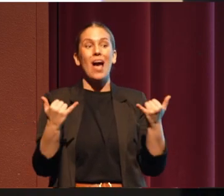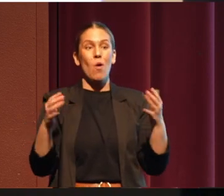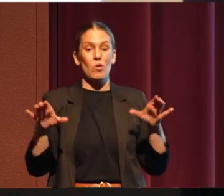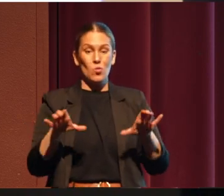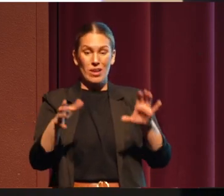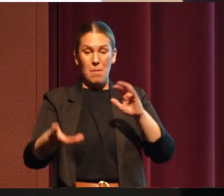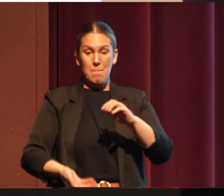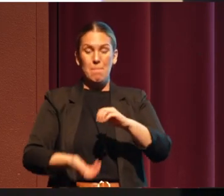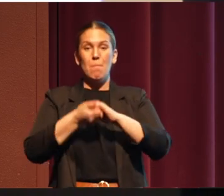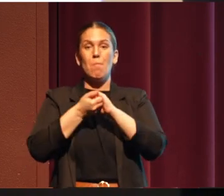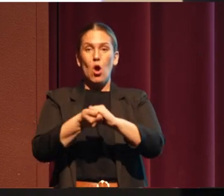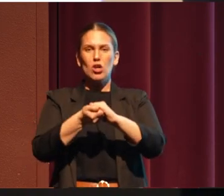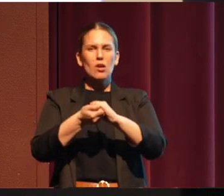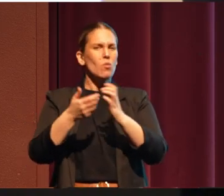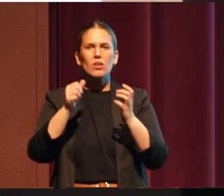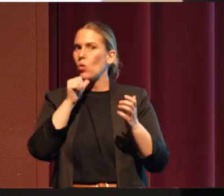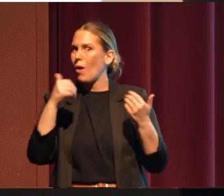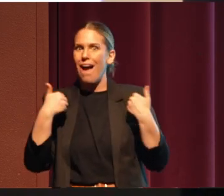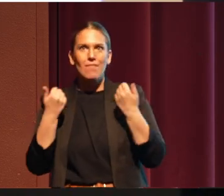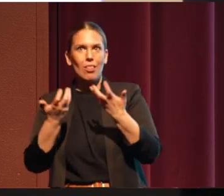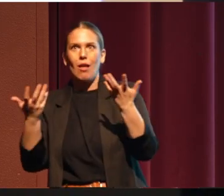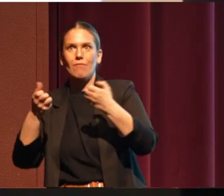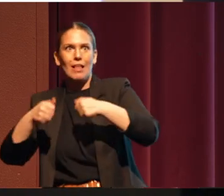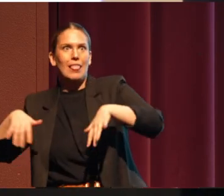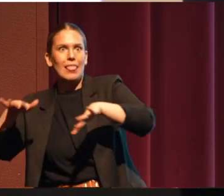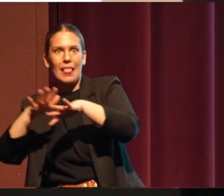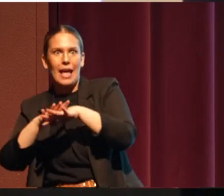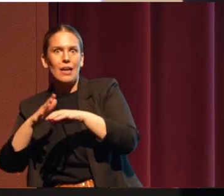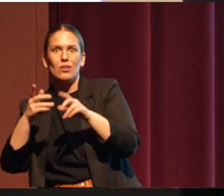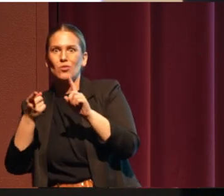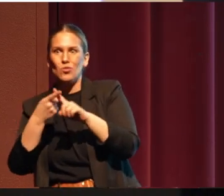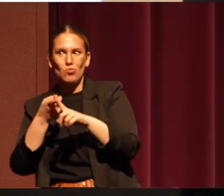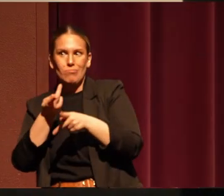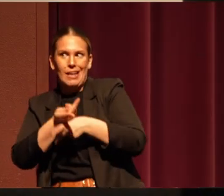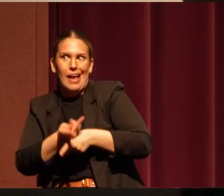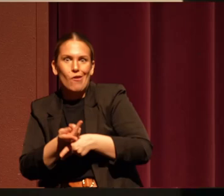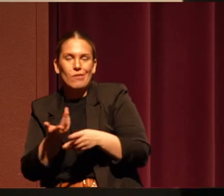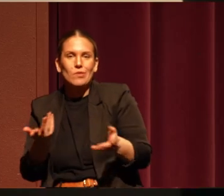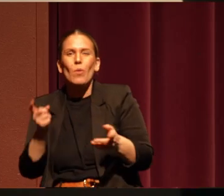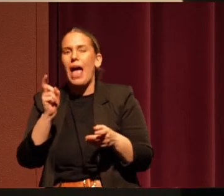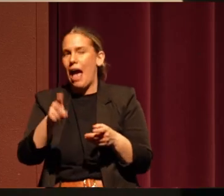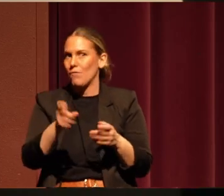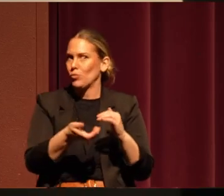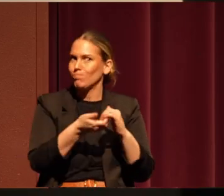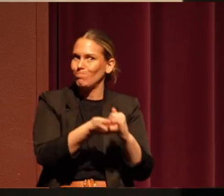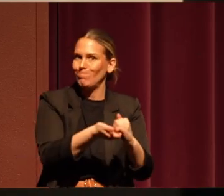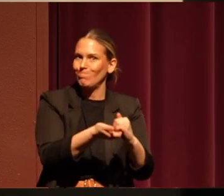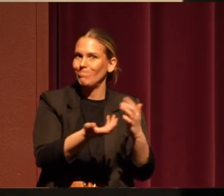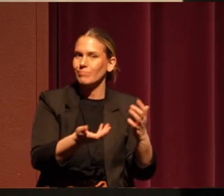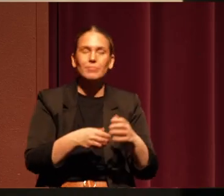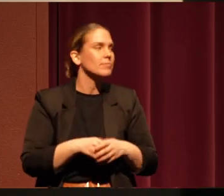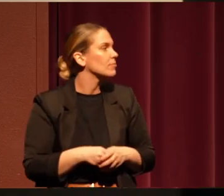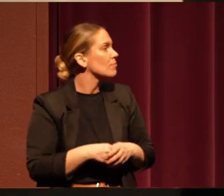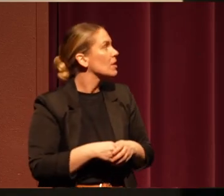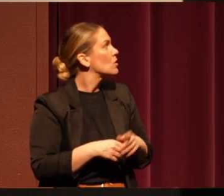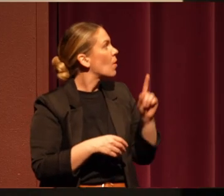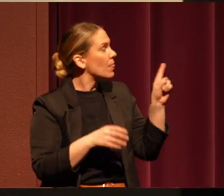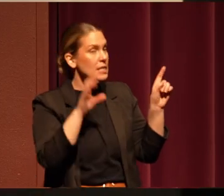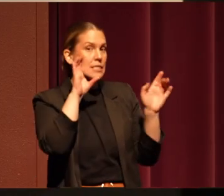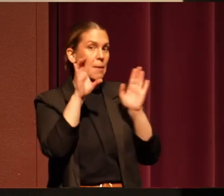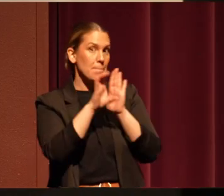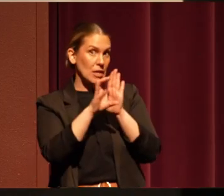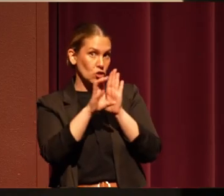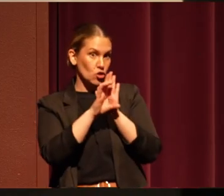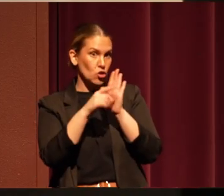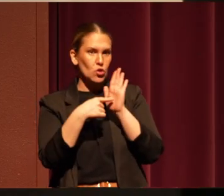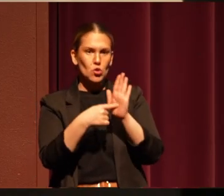base to go out there and steward. So we have to do it through partnership. And this is an image that my tribe calls